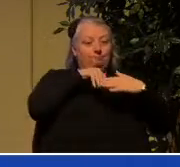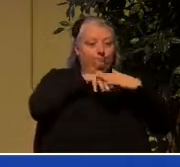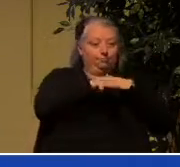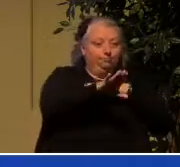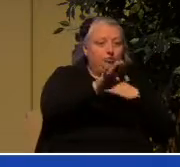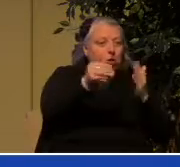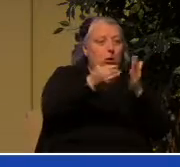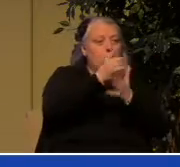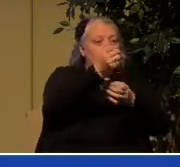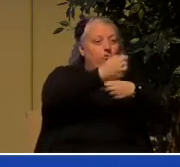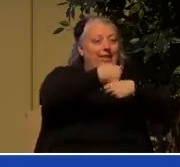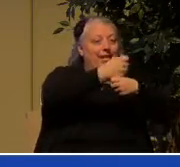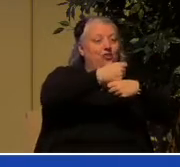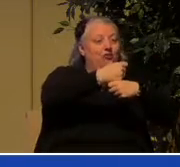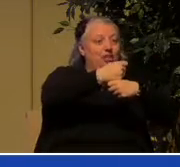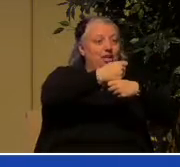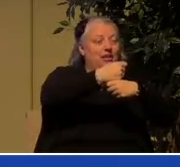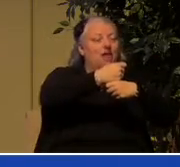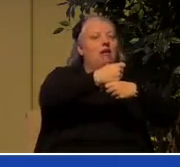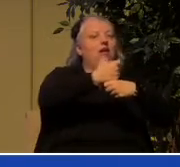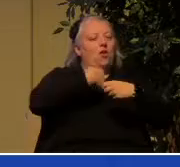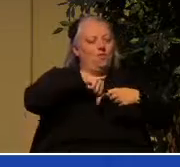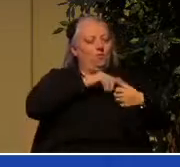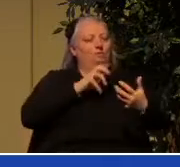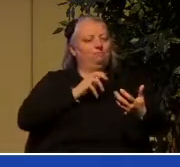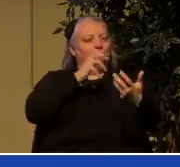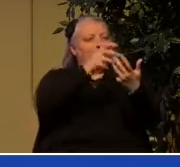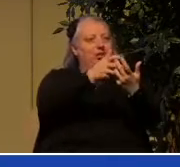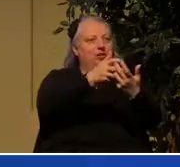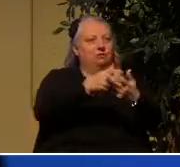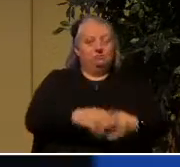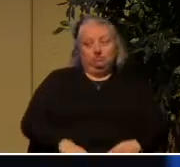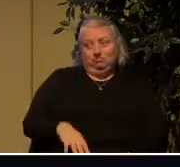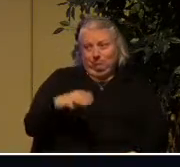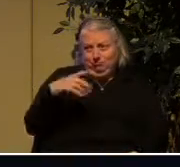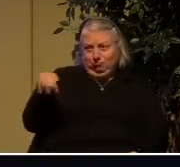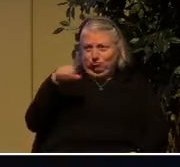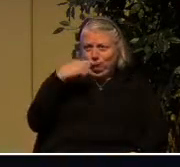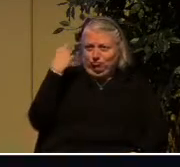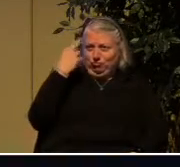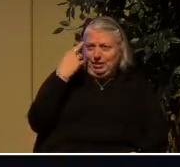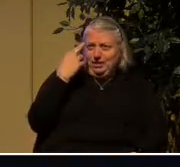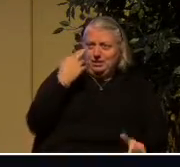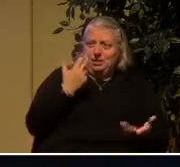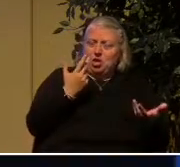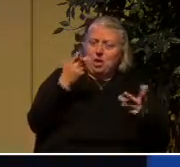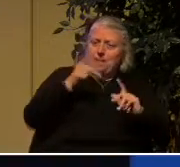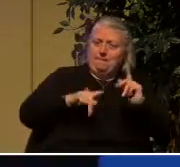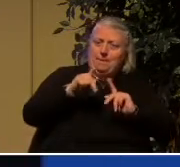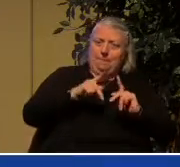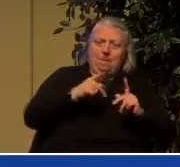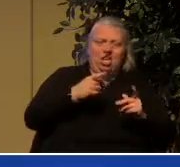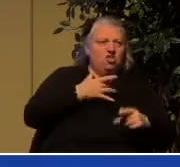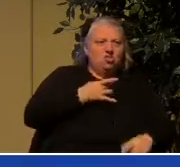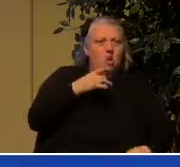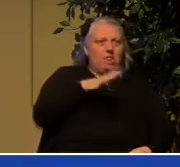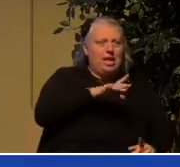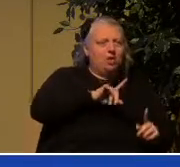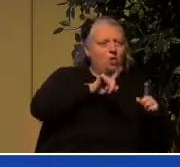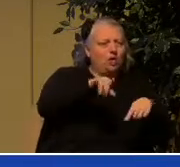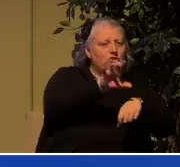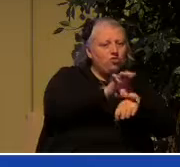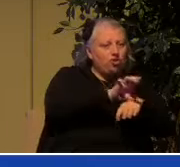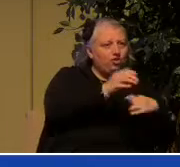in has it ever occurred to you that people who don't like going to church today but still want to go to heaven are going to have an